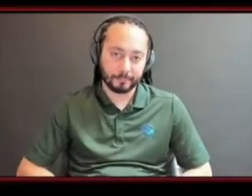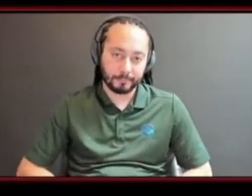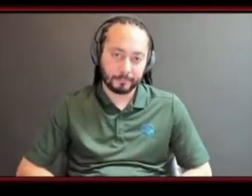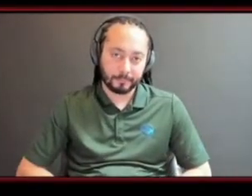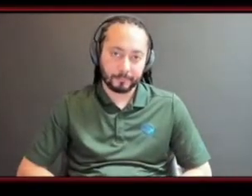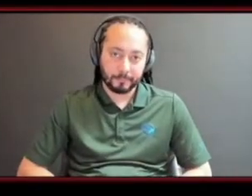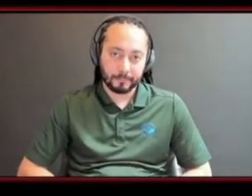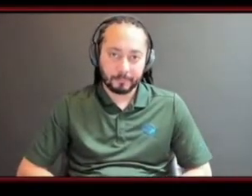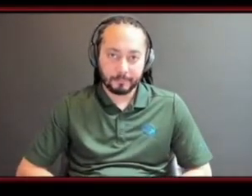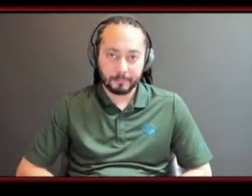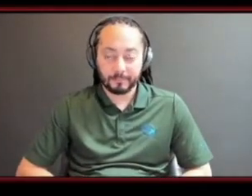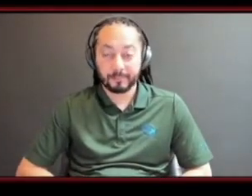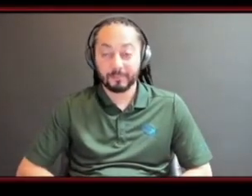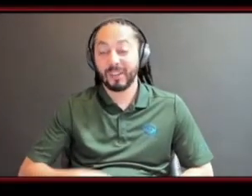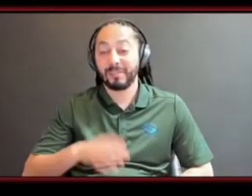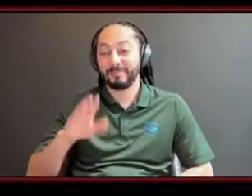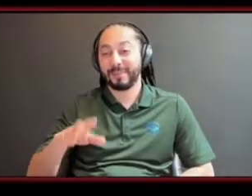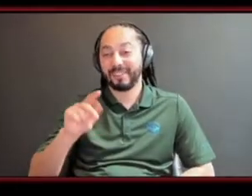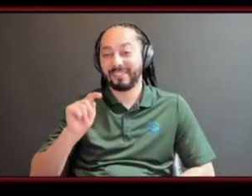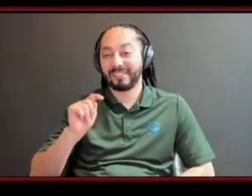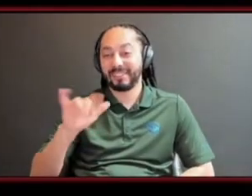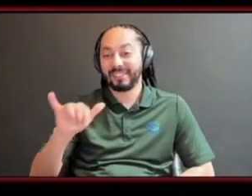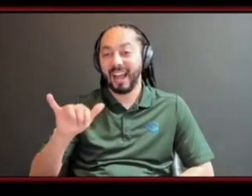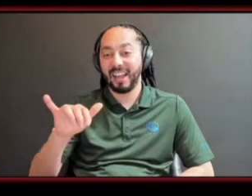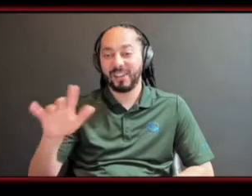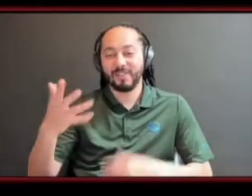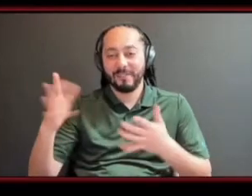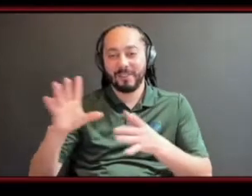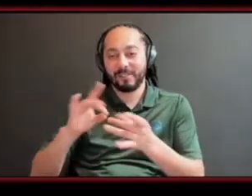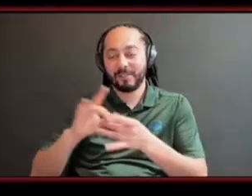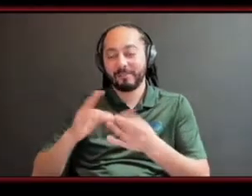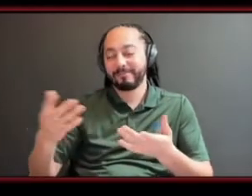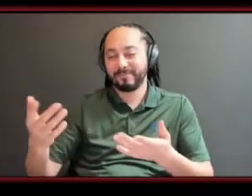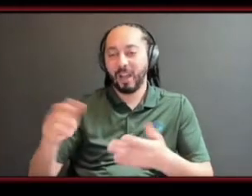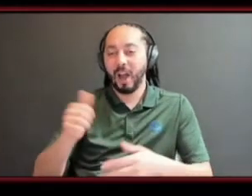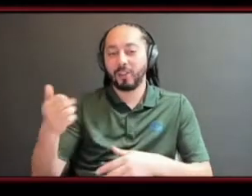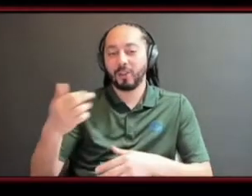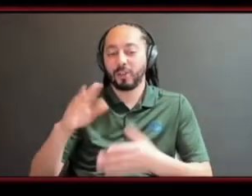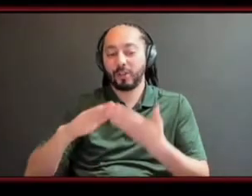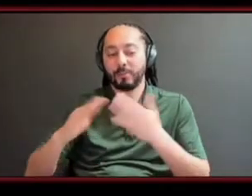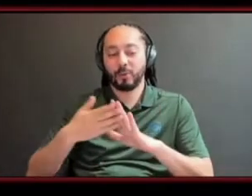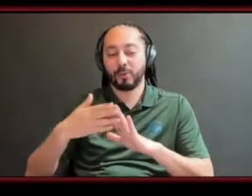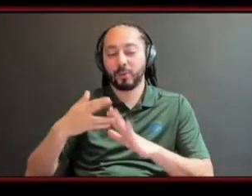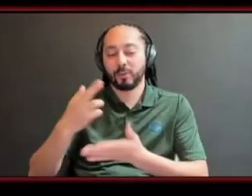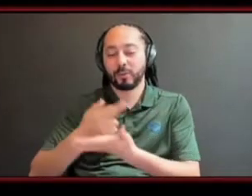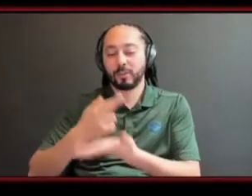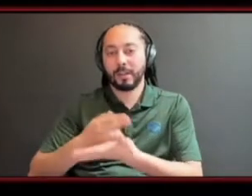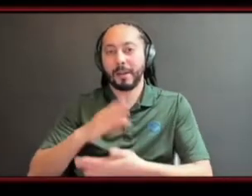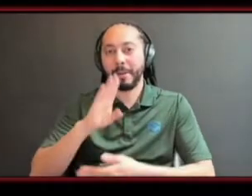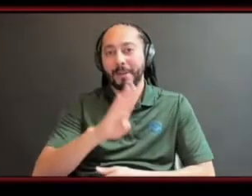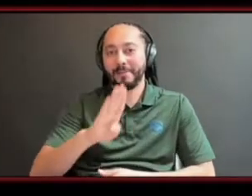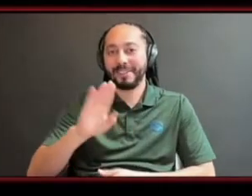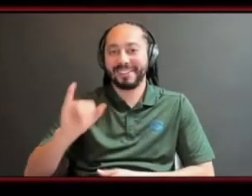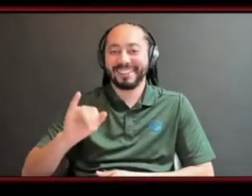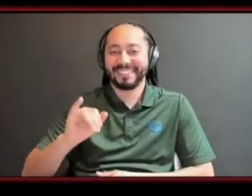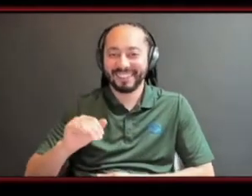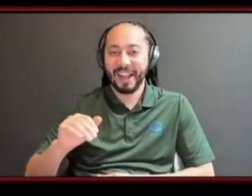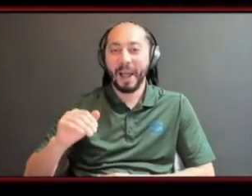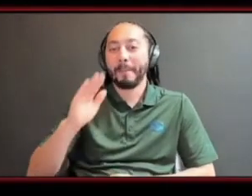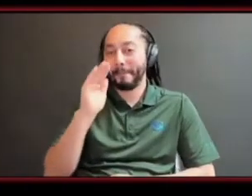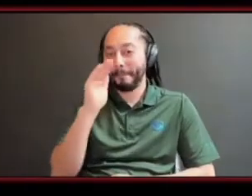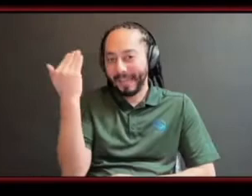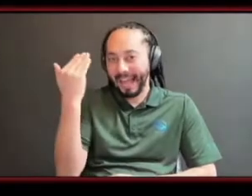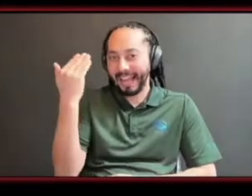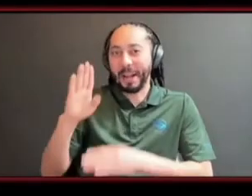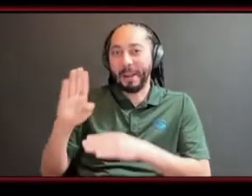tyree you really said most of the other community resources the bbi which is the black business initiative acronyms are such a big